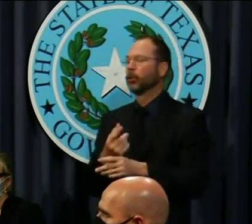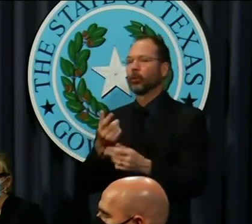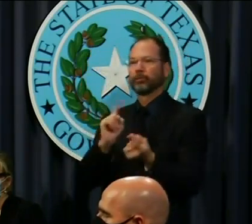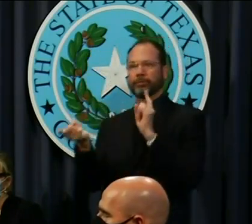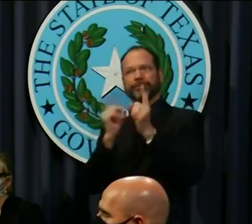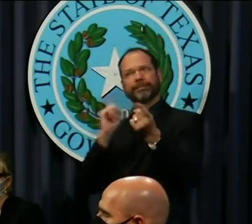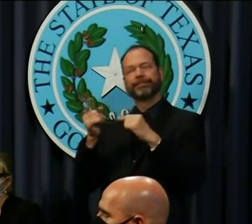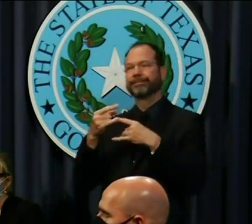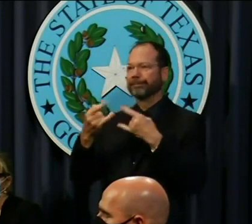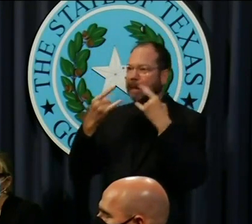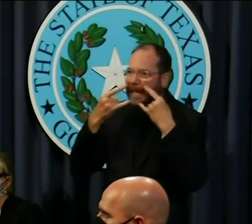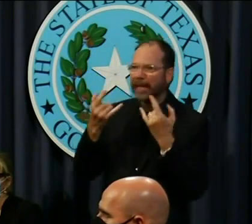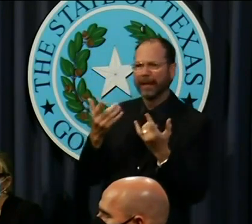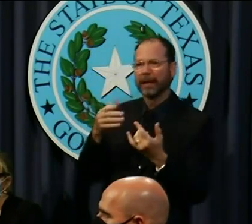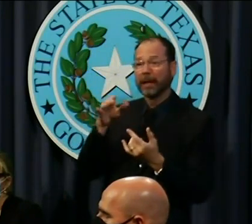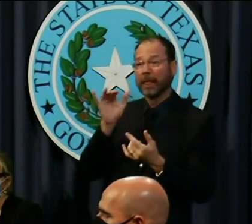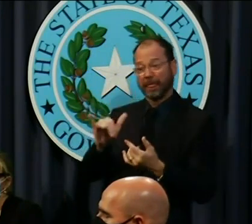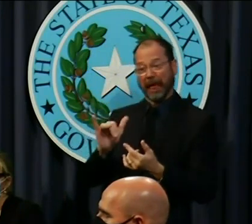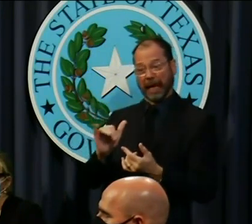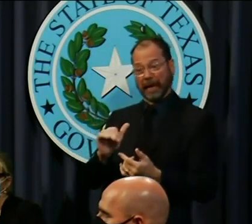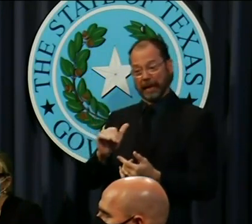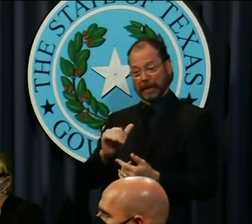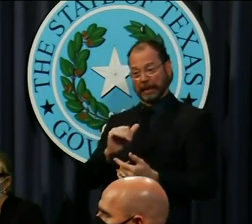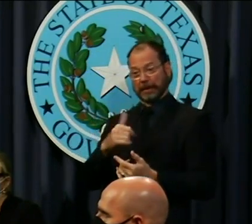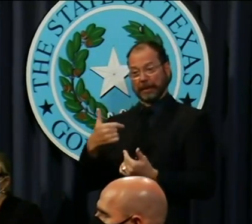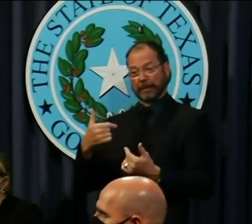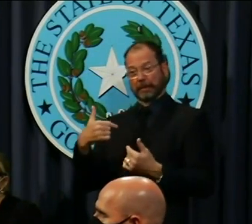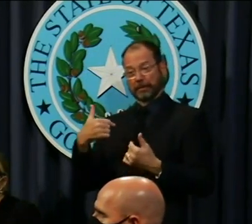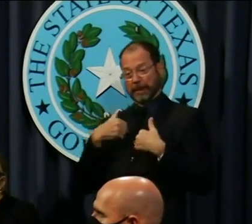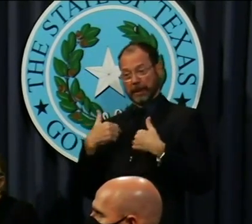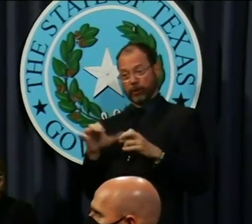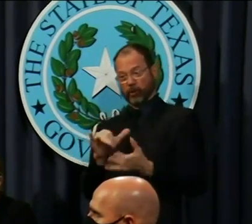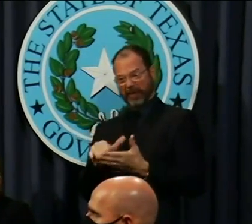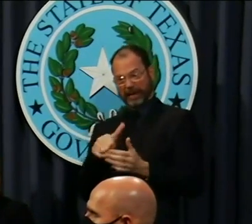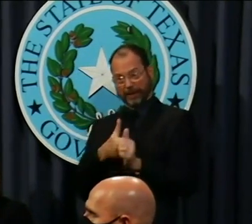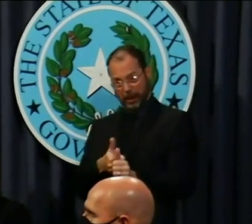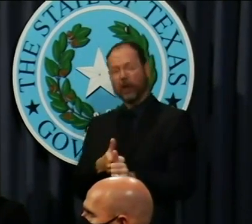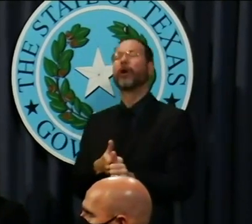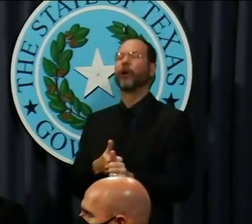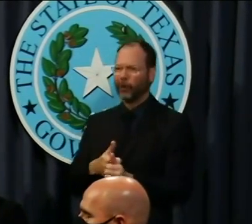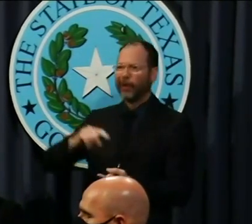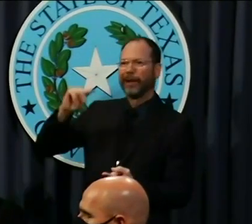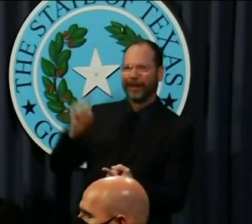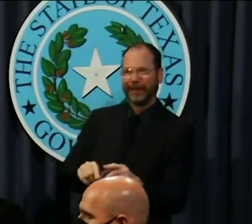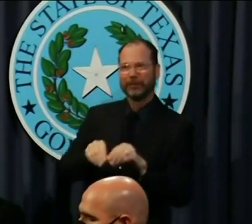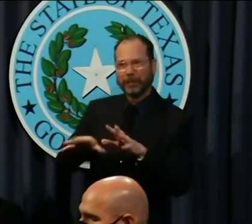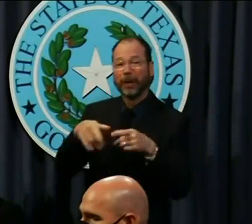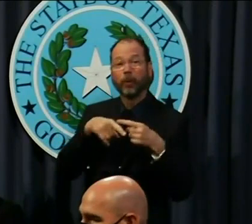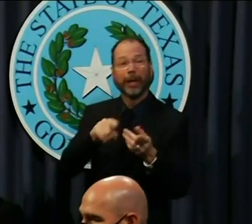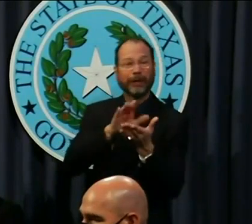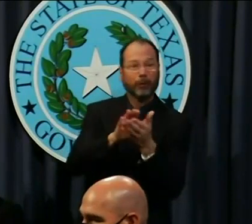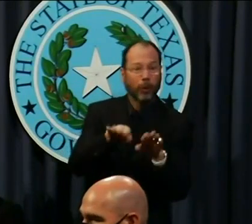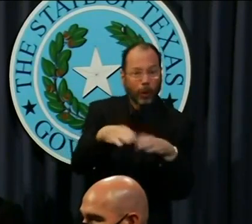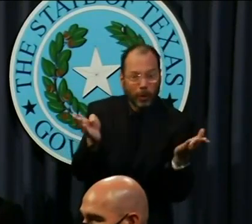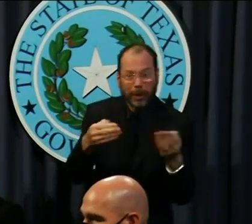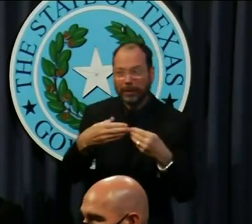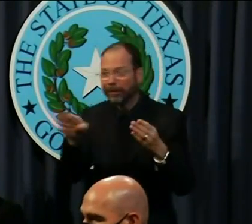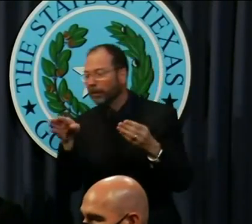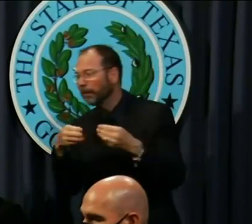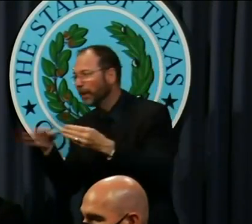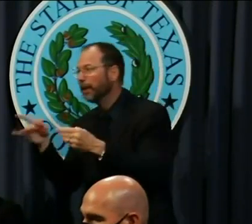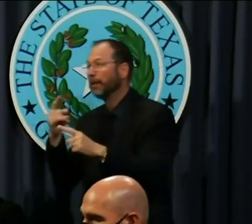Those personal behaviors will continue to slow the spread while opening schools and while adding jobs.